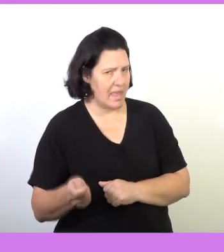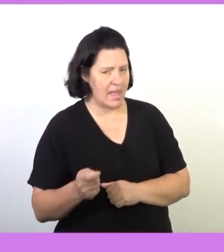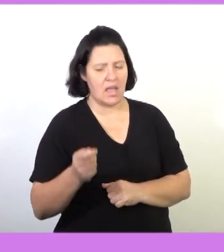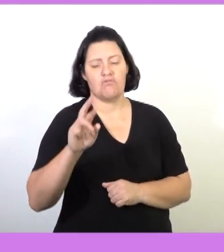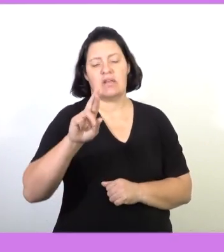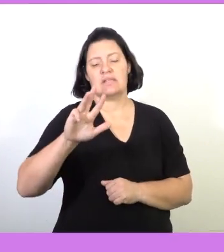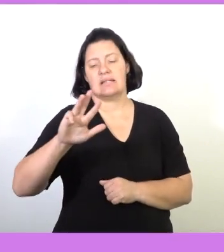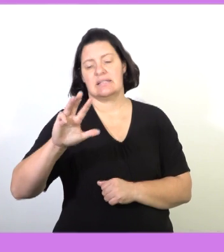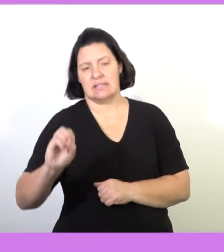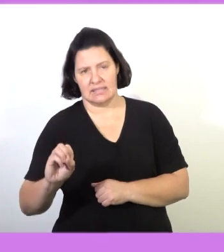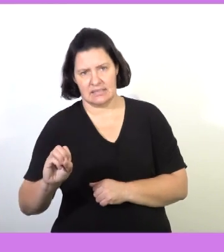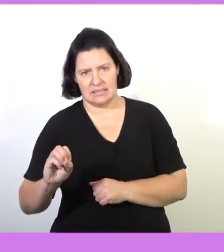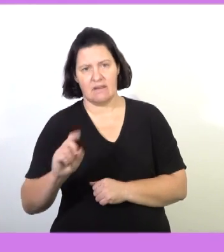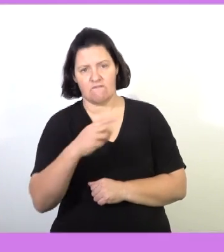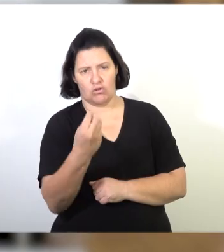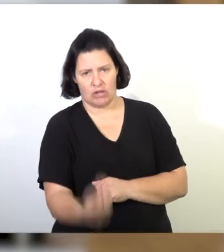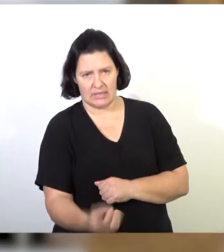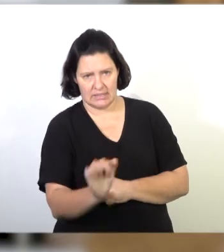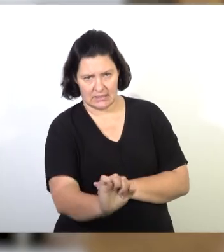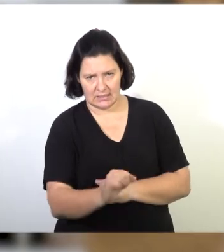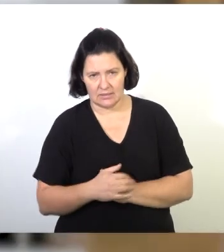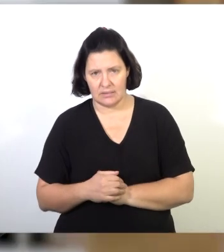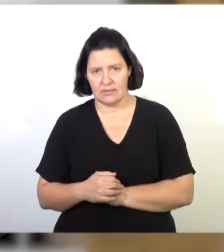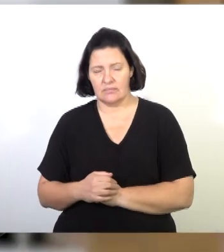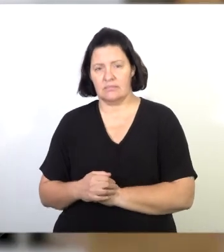90 rands for Nikiwe's child.